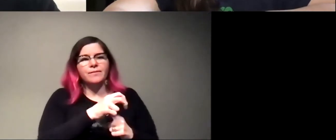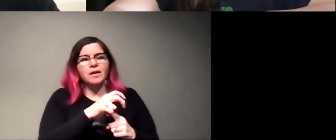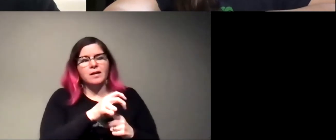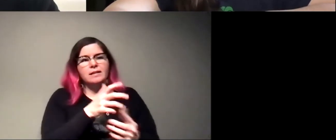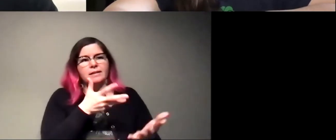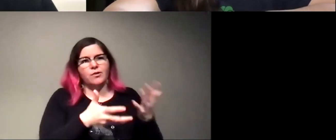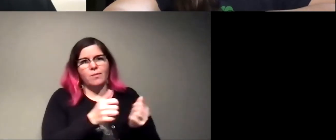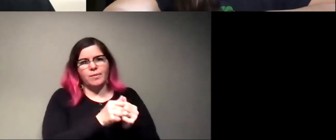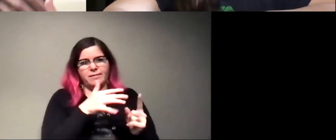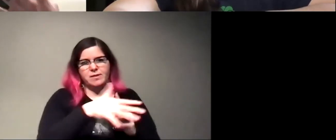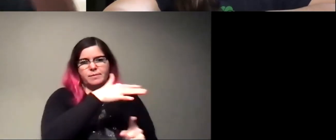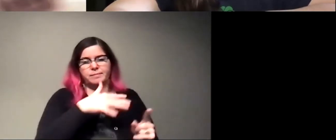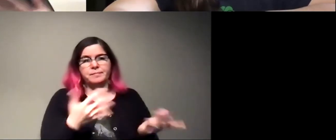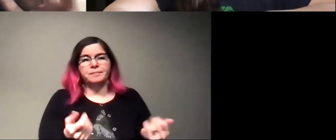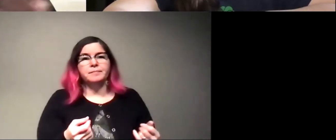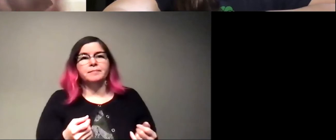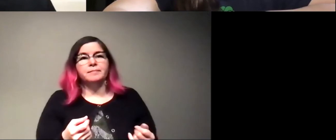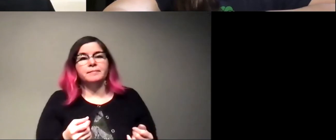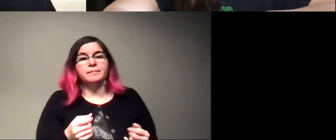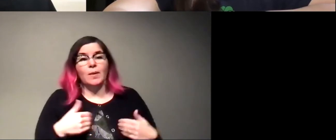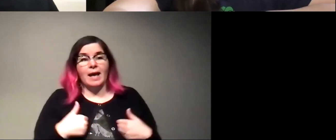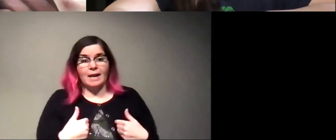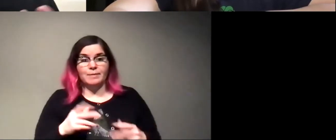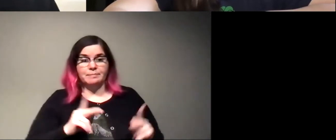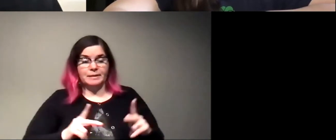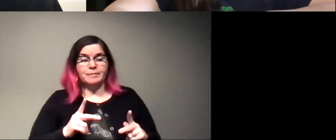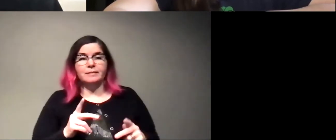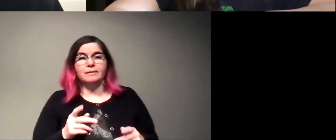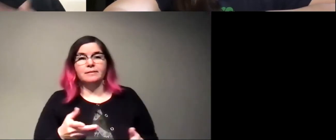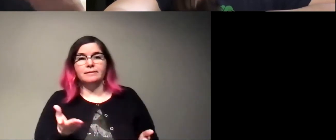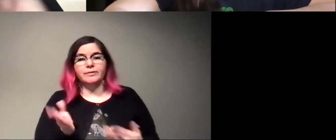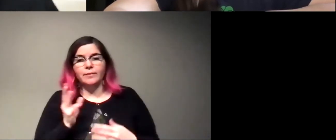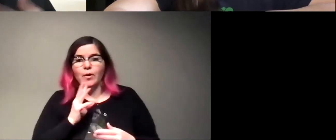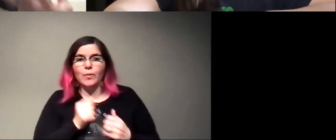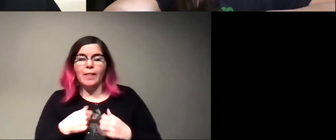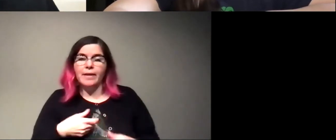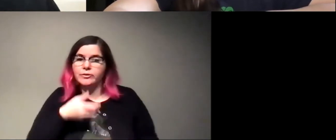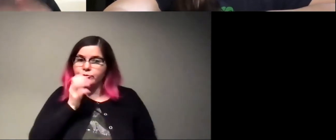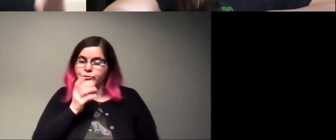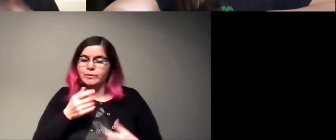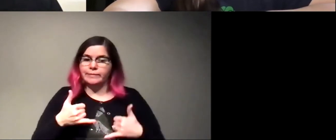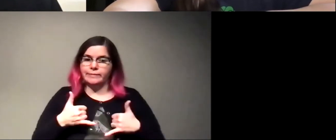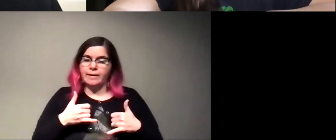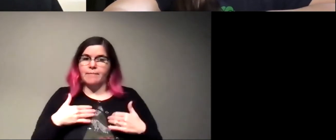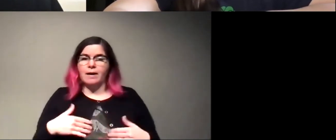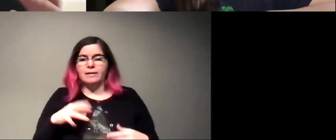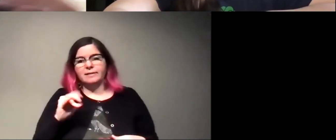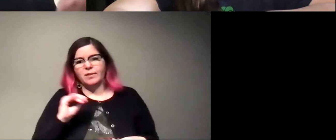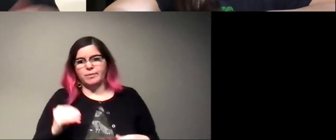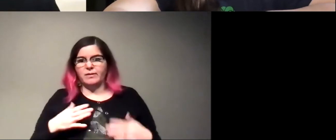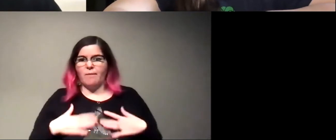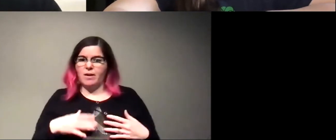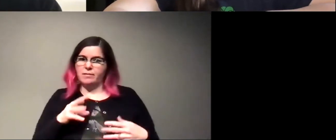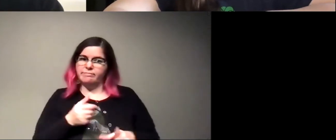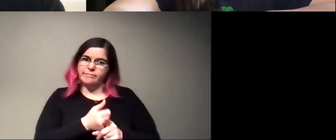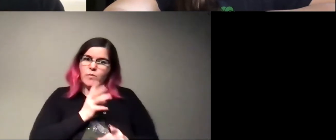with its environment. So animals and people kind of take water with them. We drink and then it stays in our body and we're like 70% water or something like